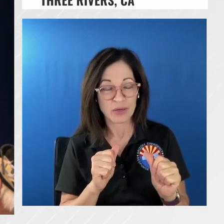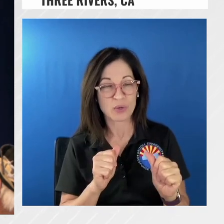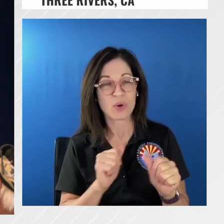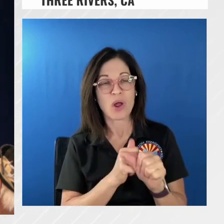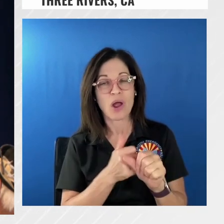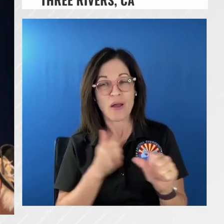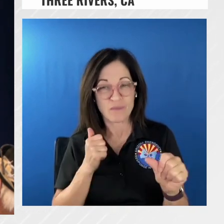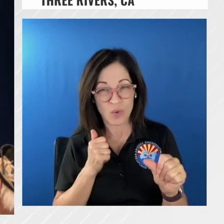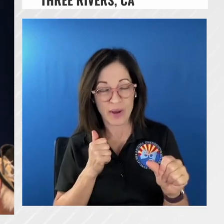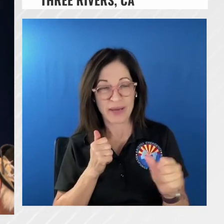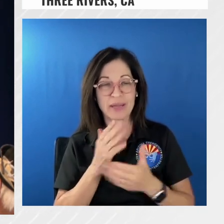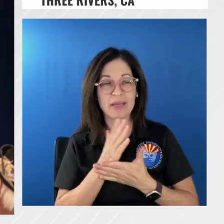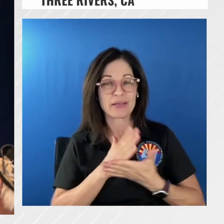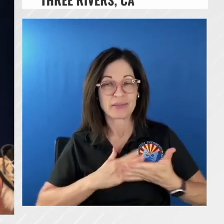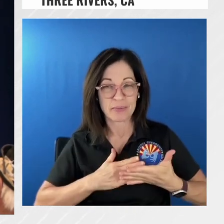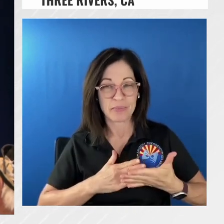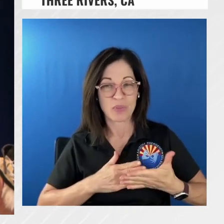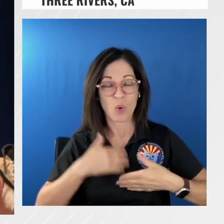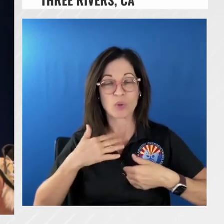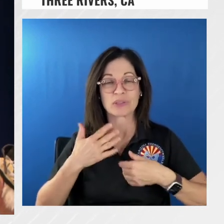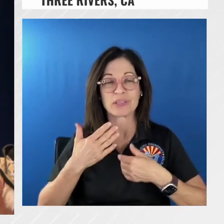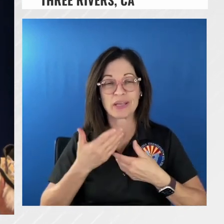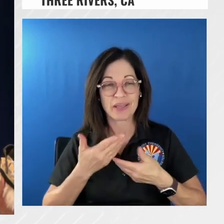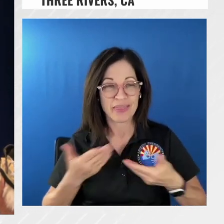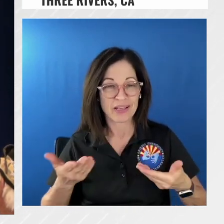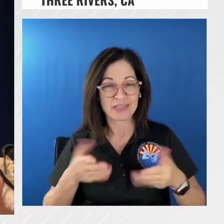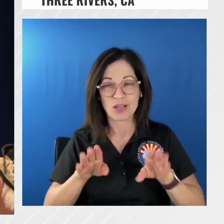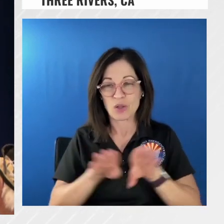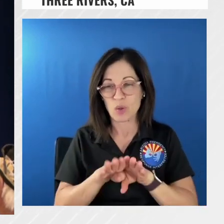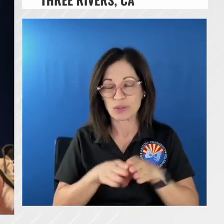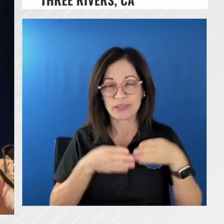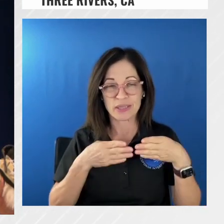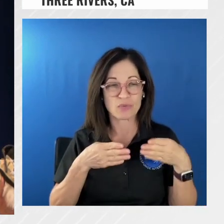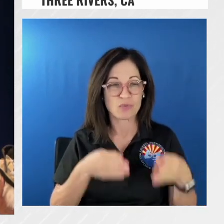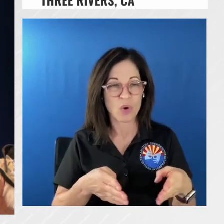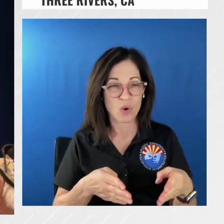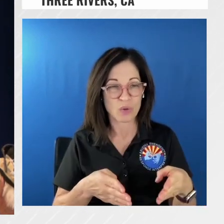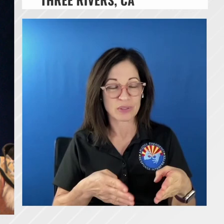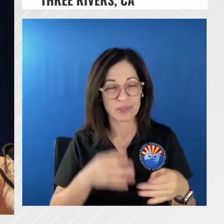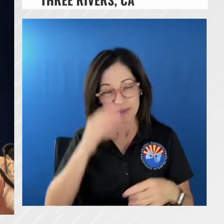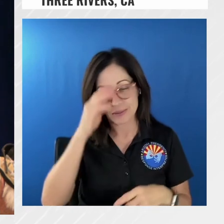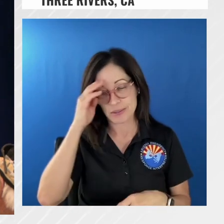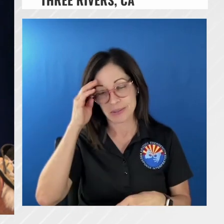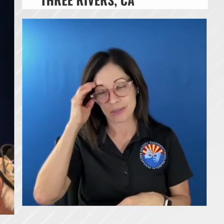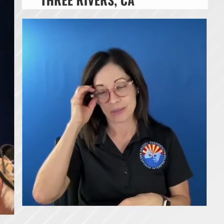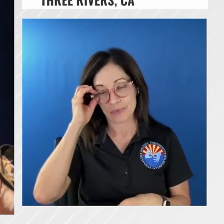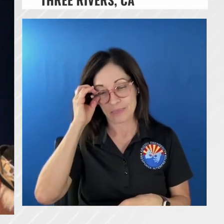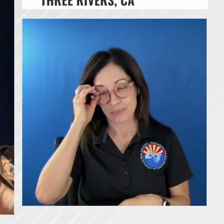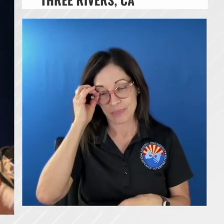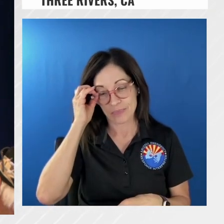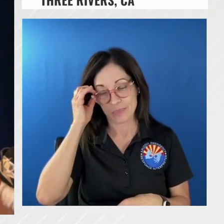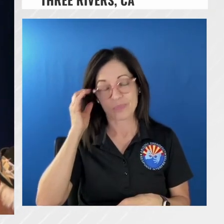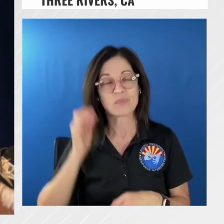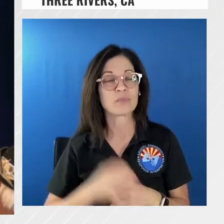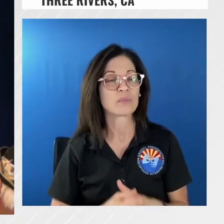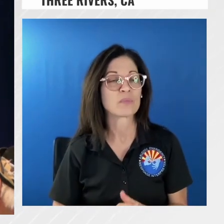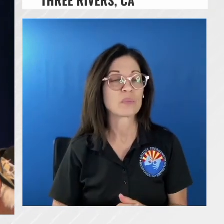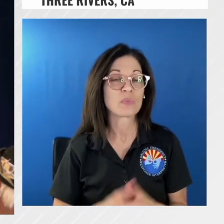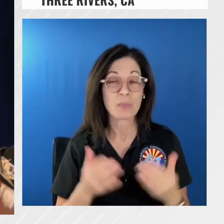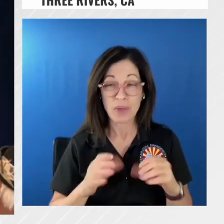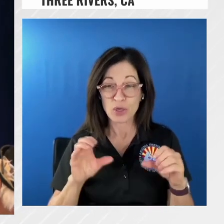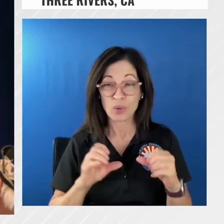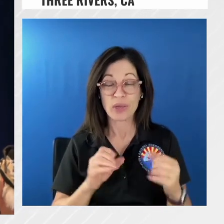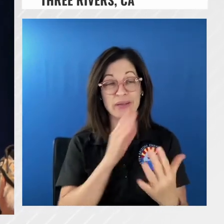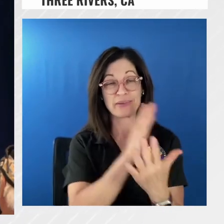pressures that would would kind of push that that closure we may do this in stages there could